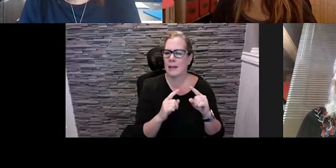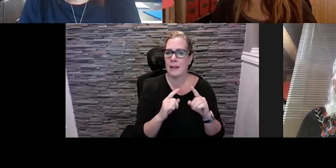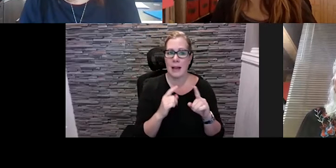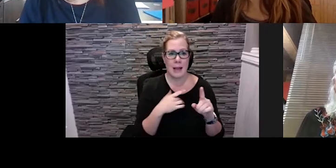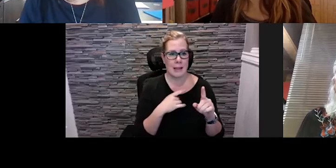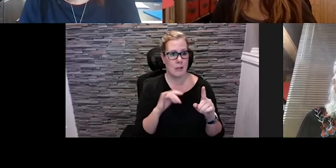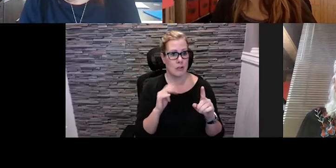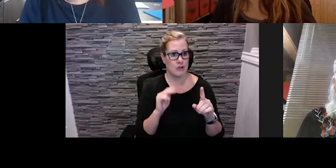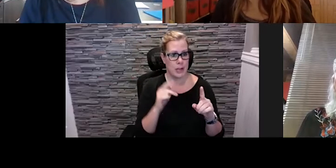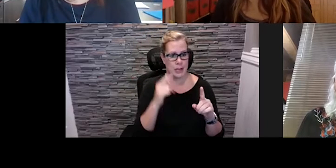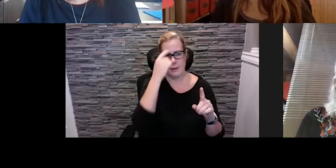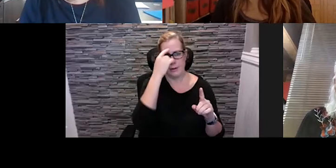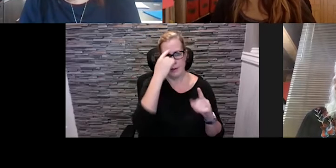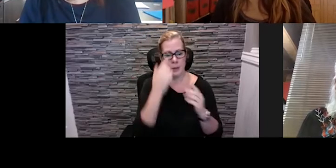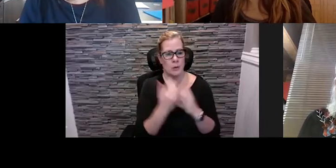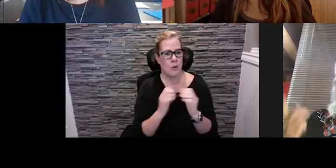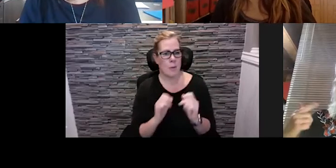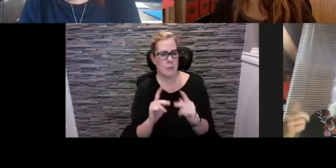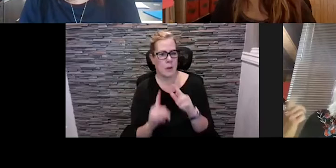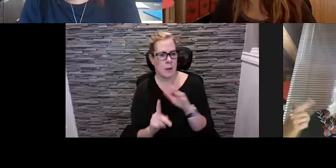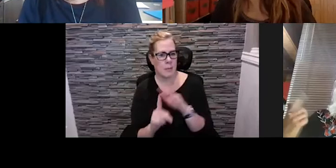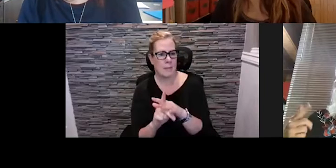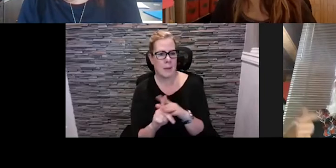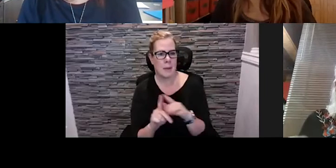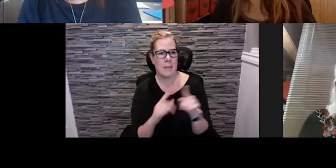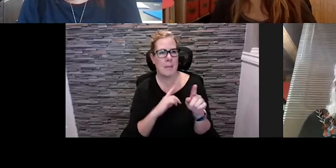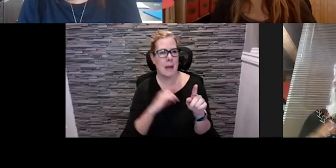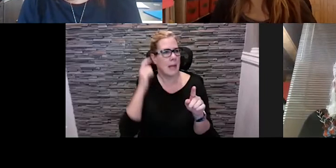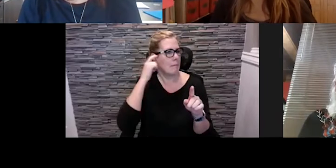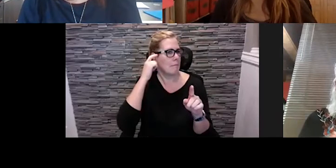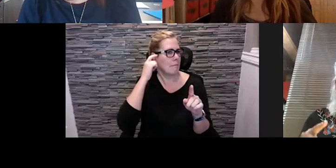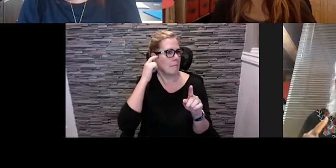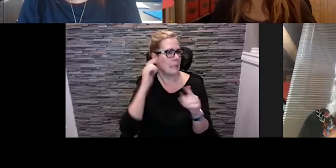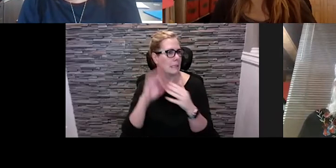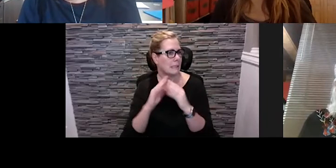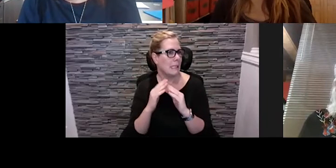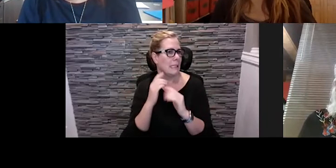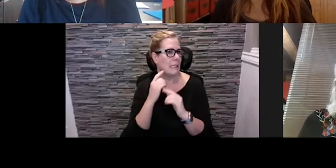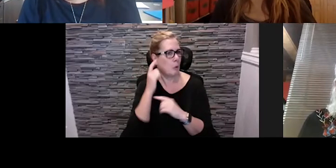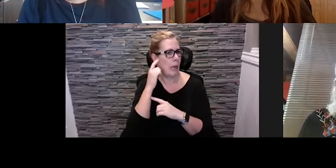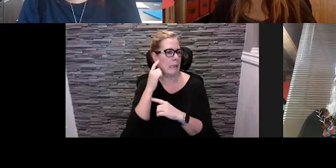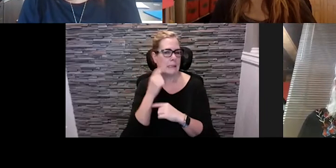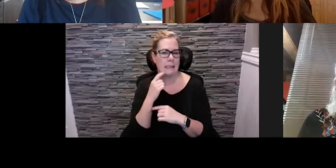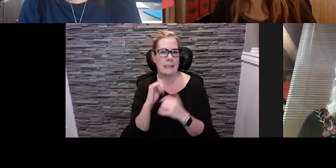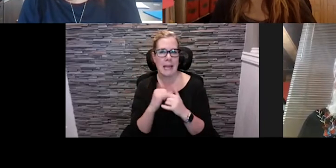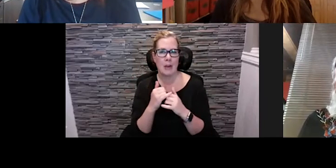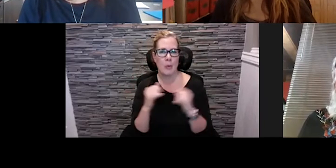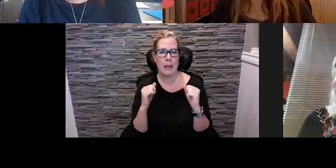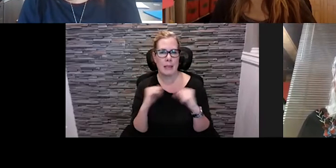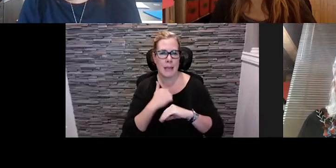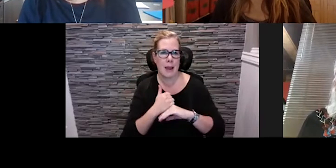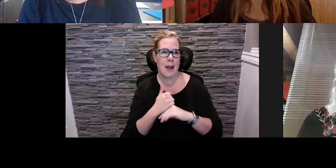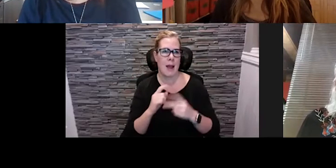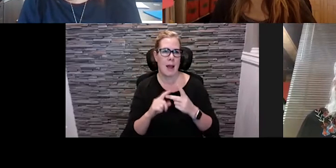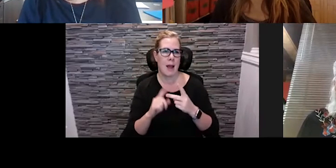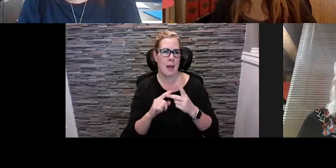to and creating all these new opportunities then my logic brain starts kicking in going where are we getting the resources and how do we pull this together which means we need some